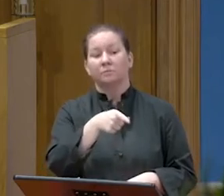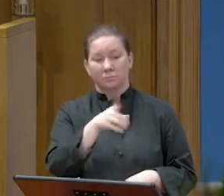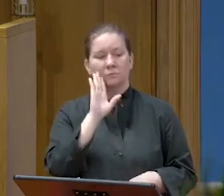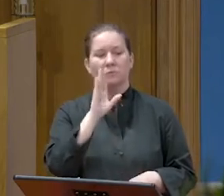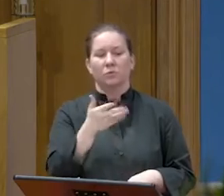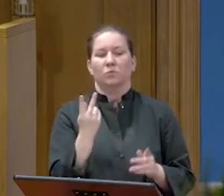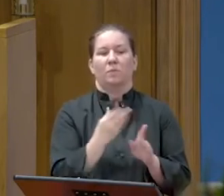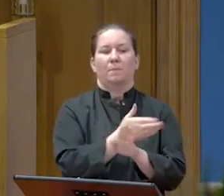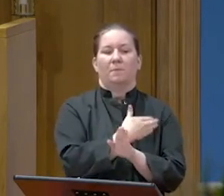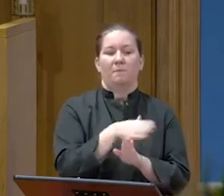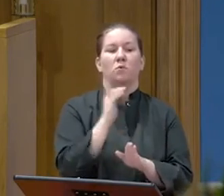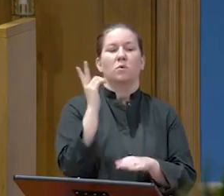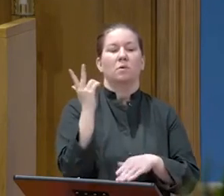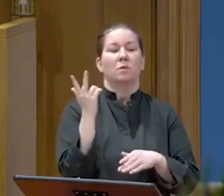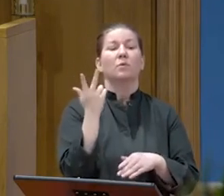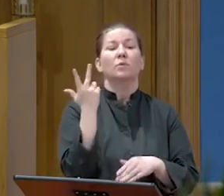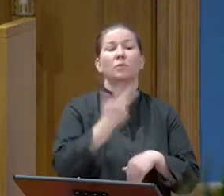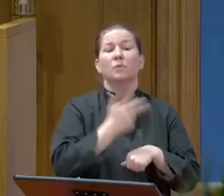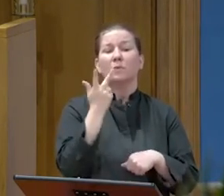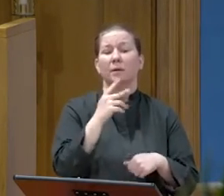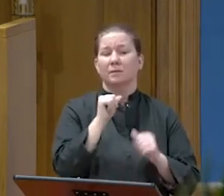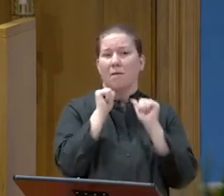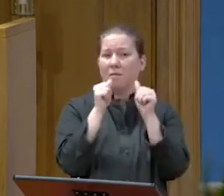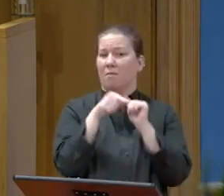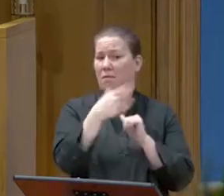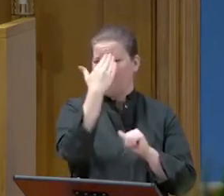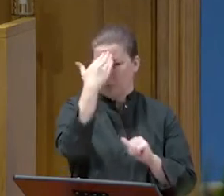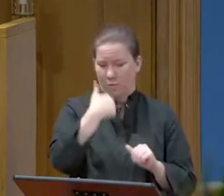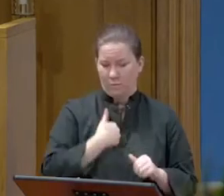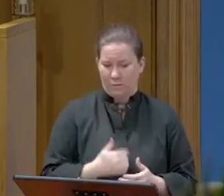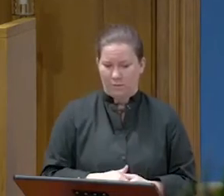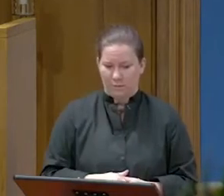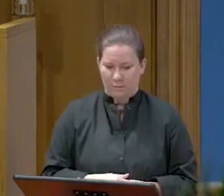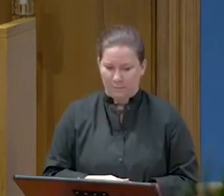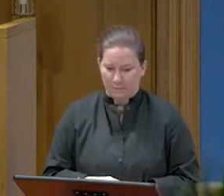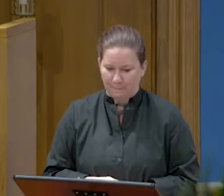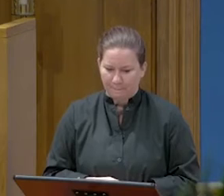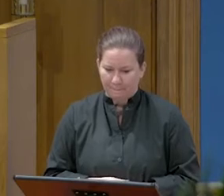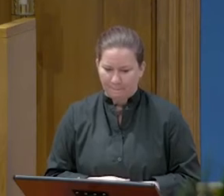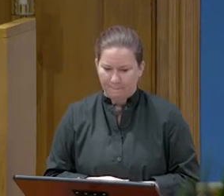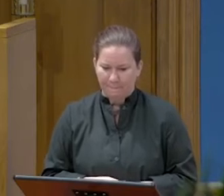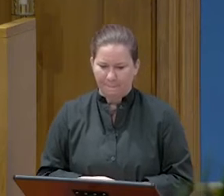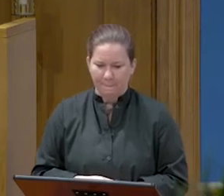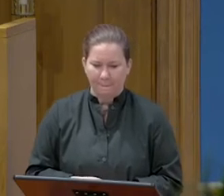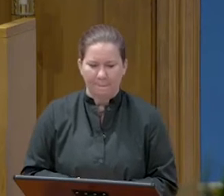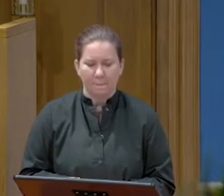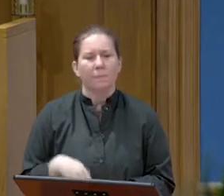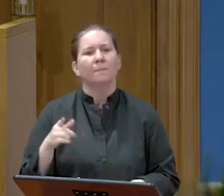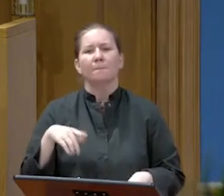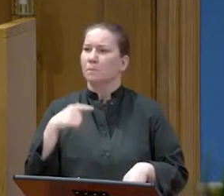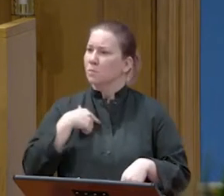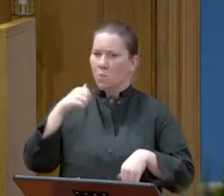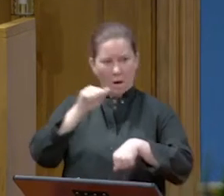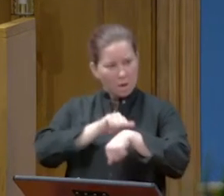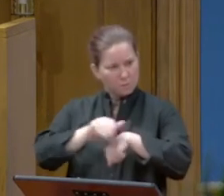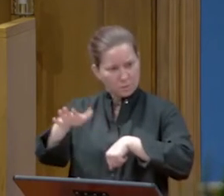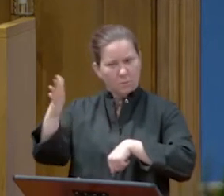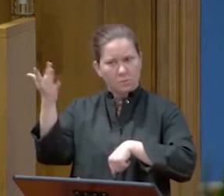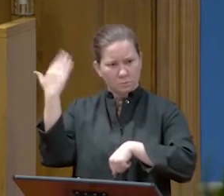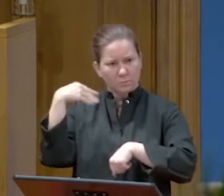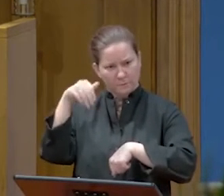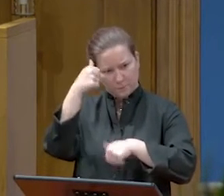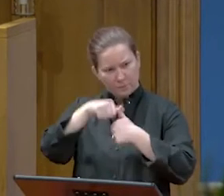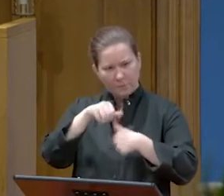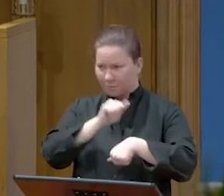that you know me. He said to them, When I sent you out without a purse, bag, or sandals, did you